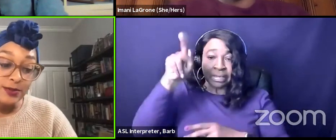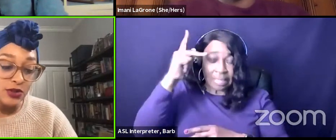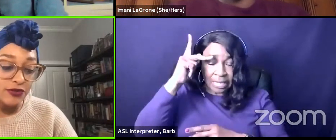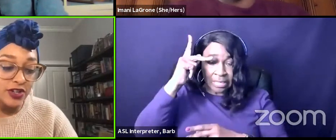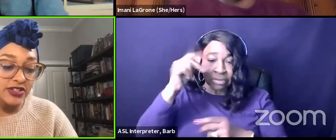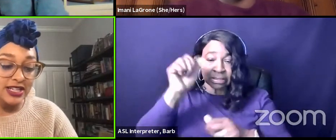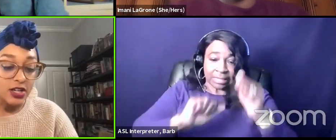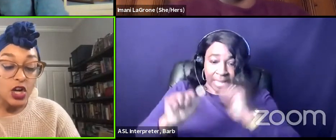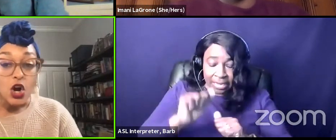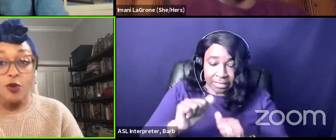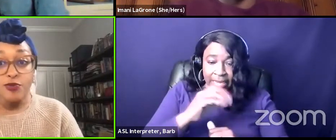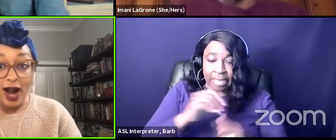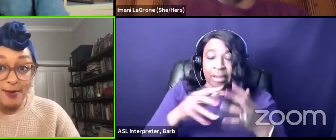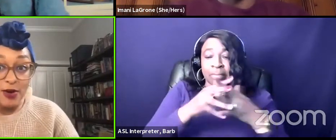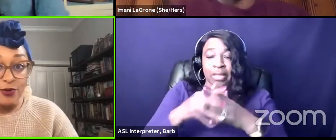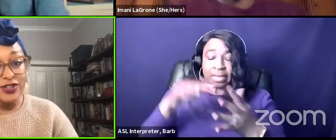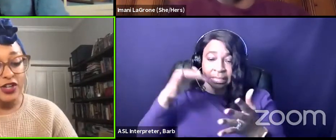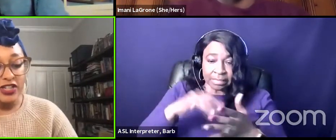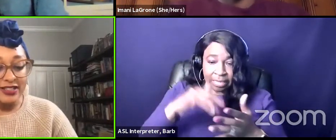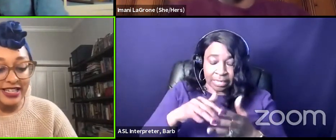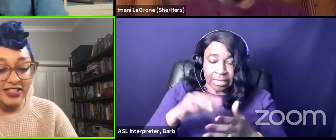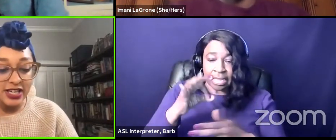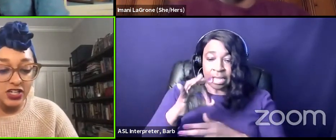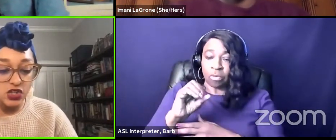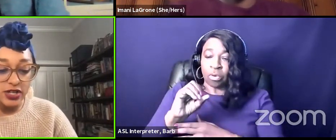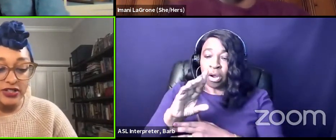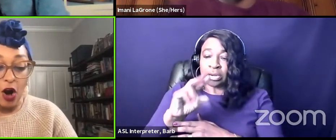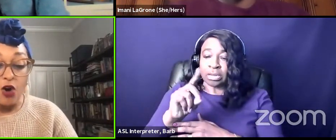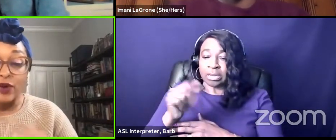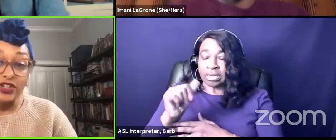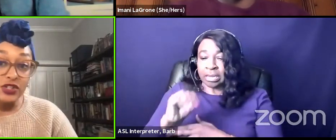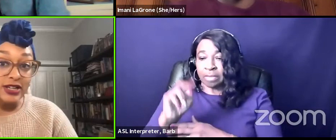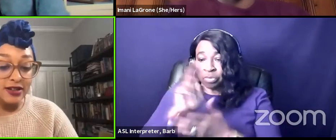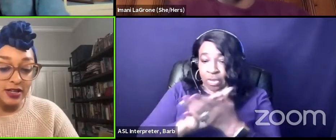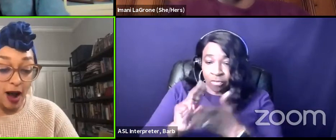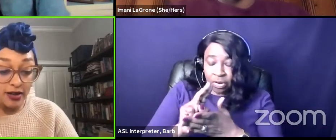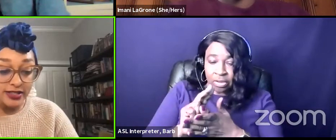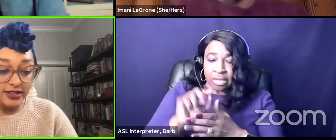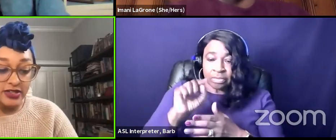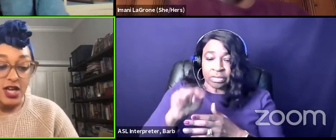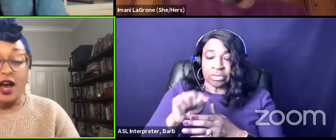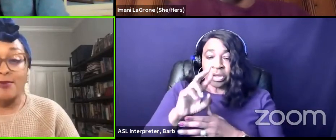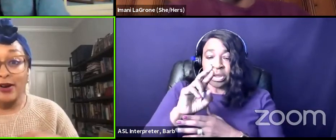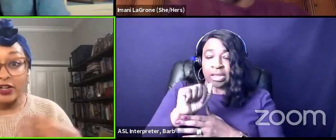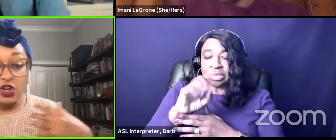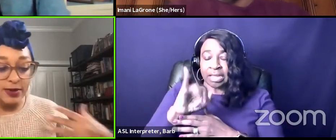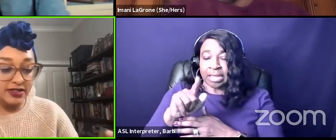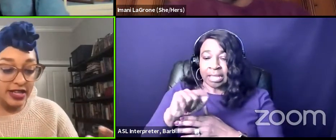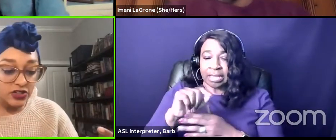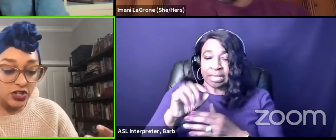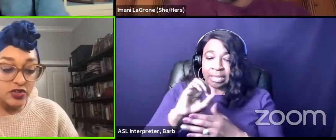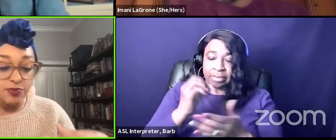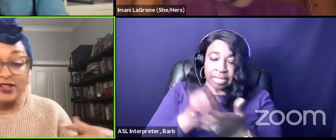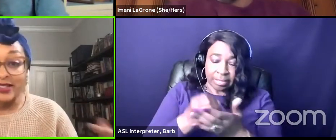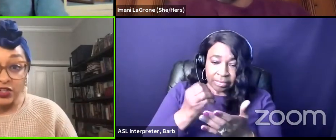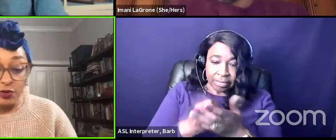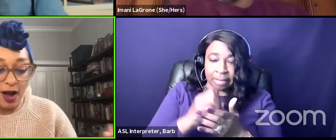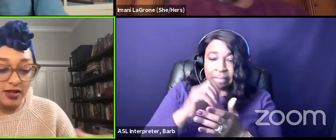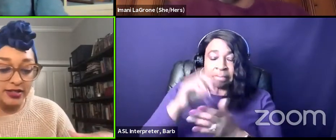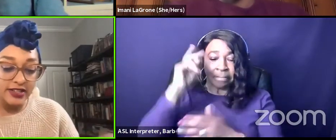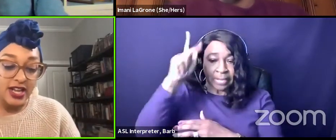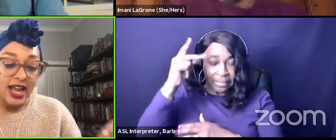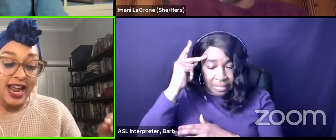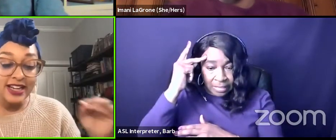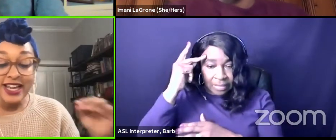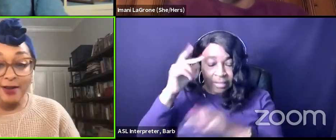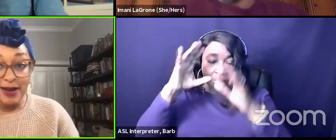at fordham university her primary research and teaching interests are racial and ethnic politics american urban centers presidential